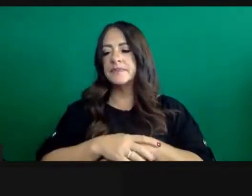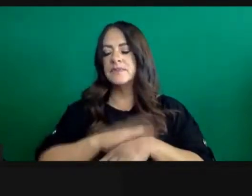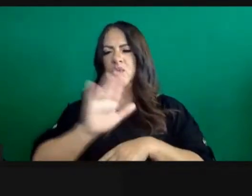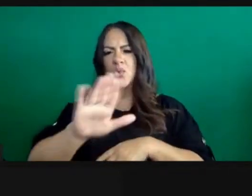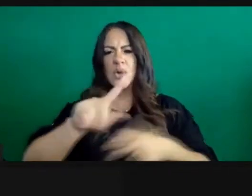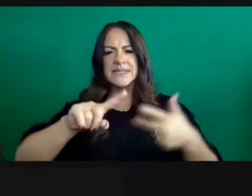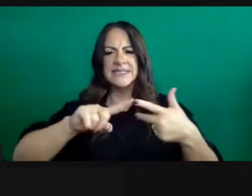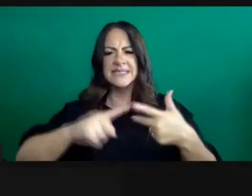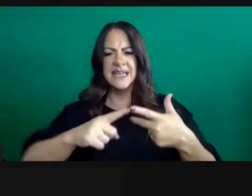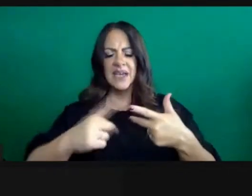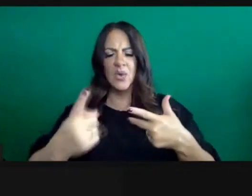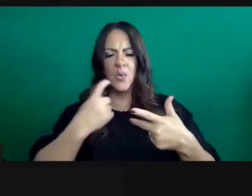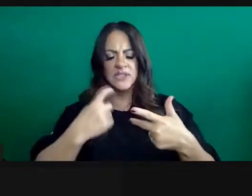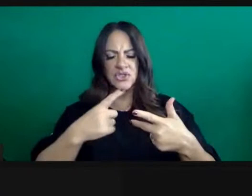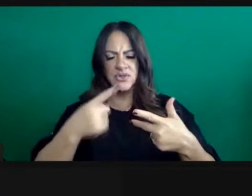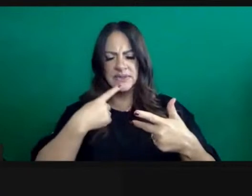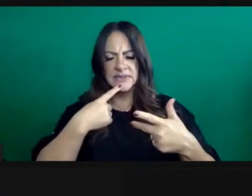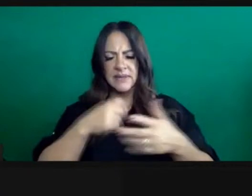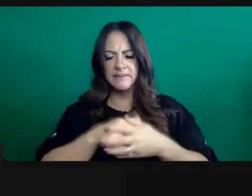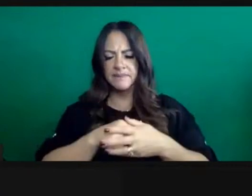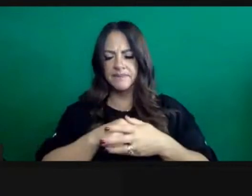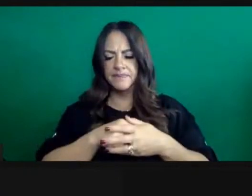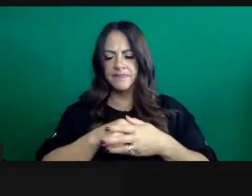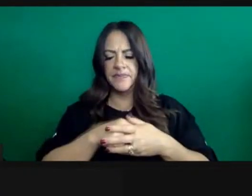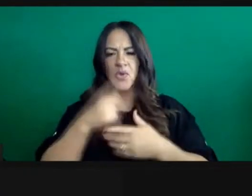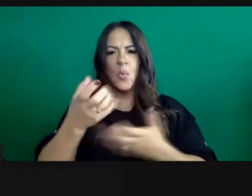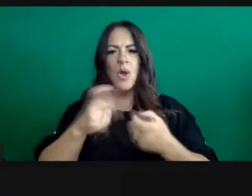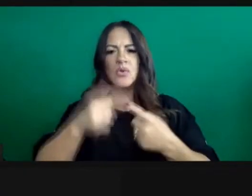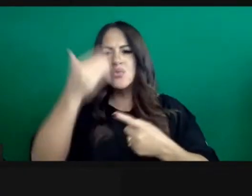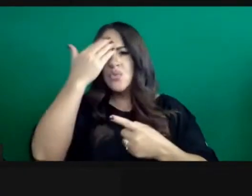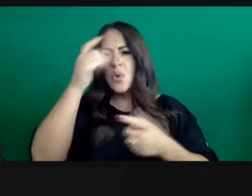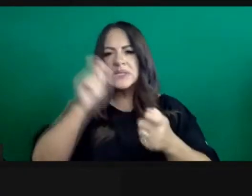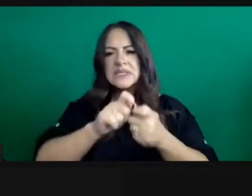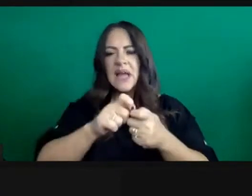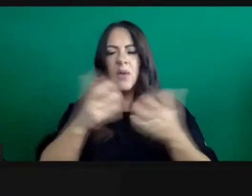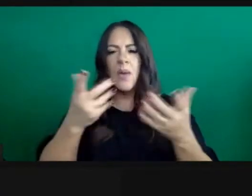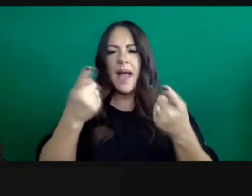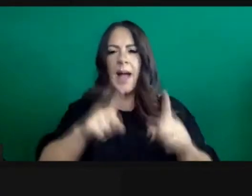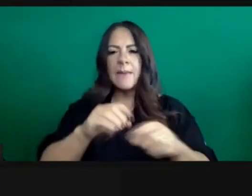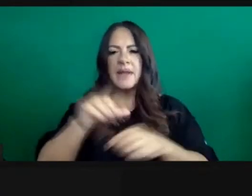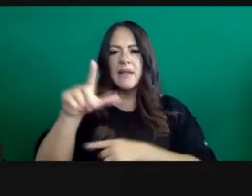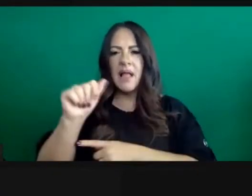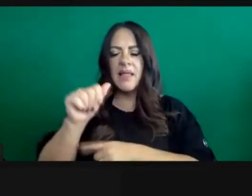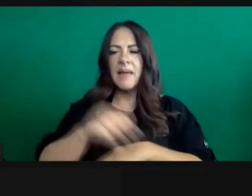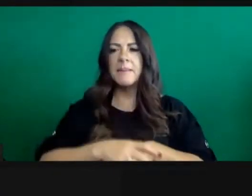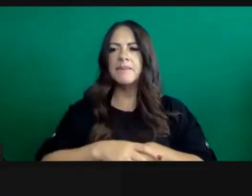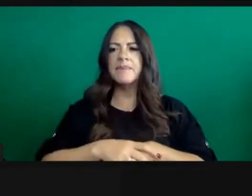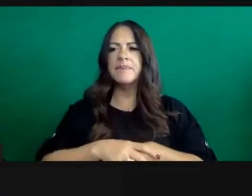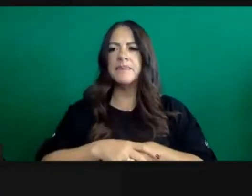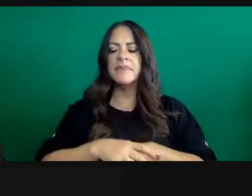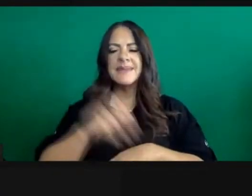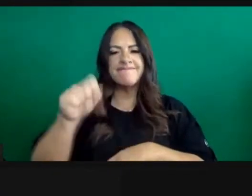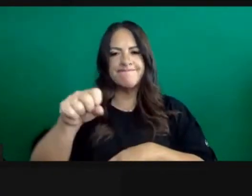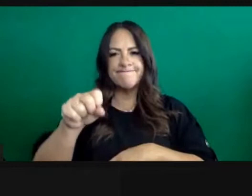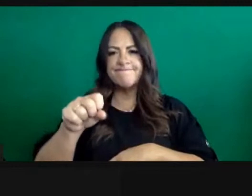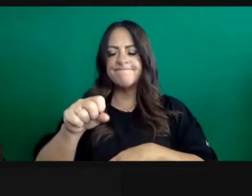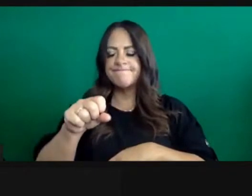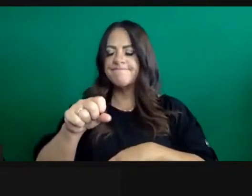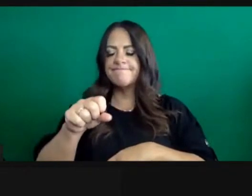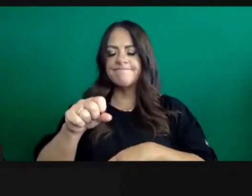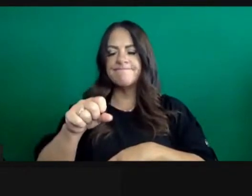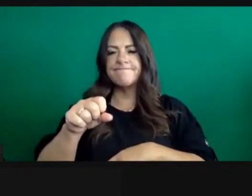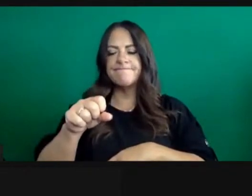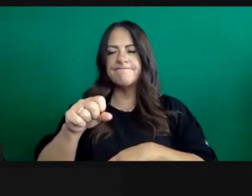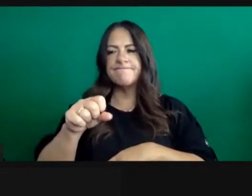question, the specifics around what's happening in LA, certainly wherein the rest of the state